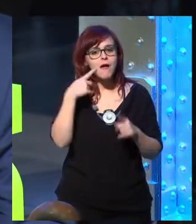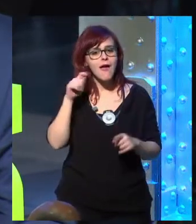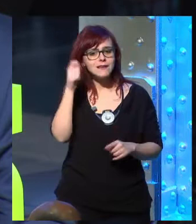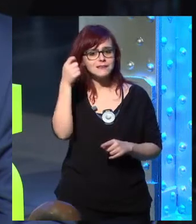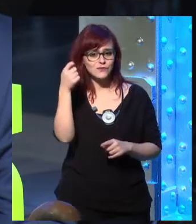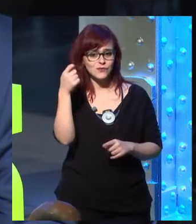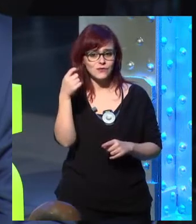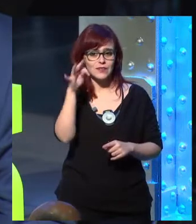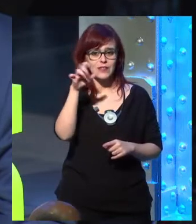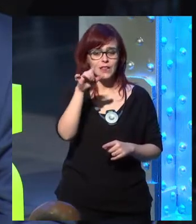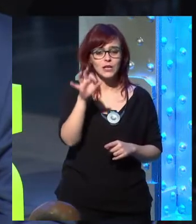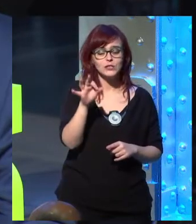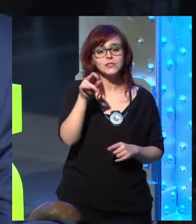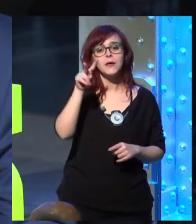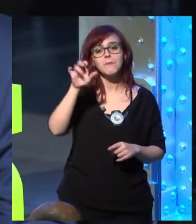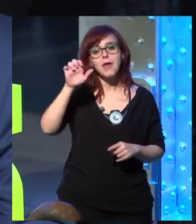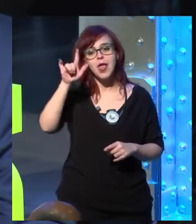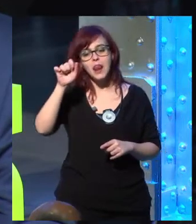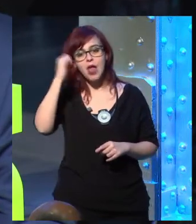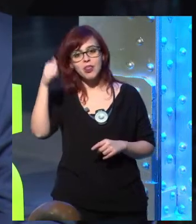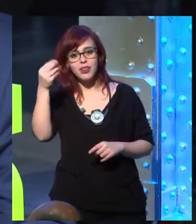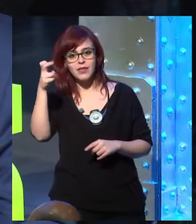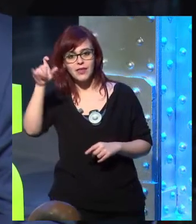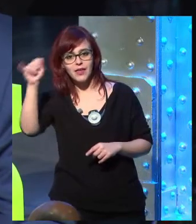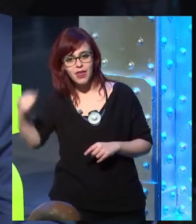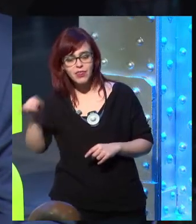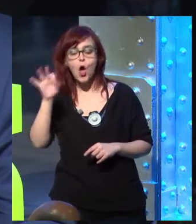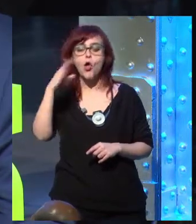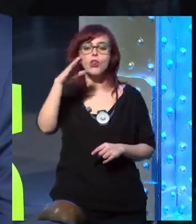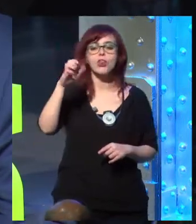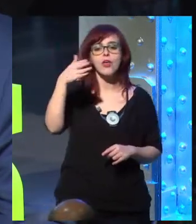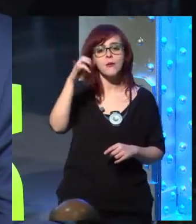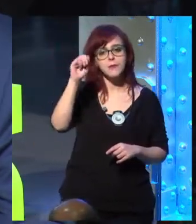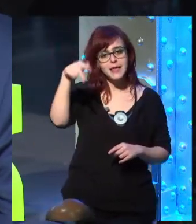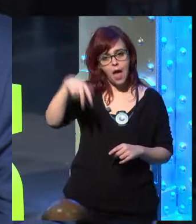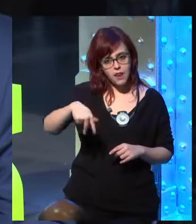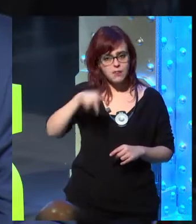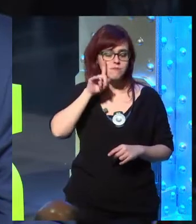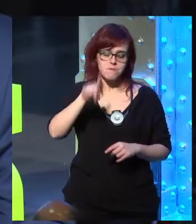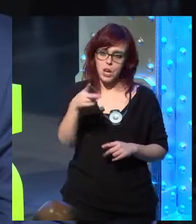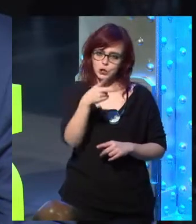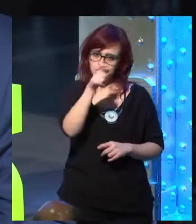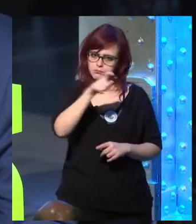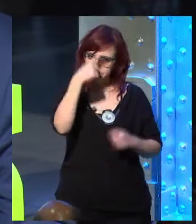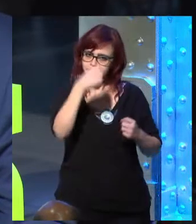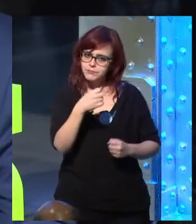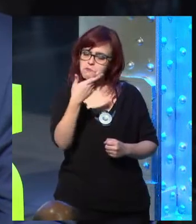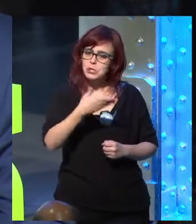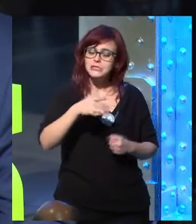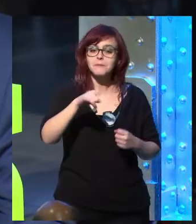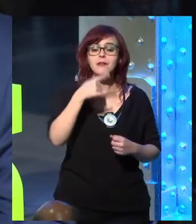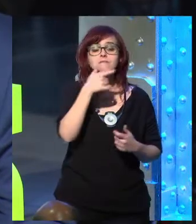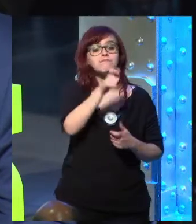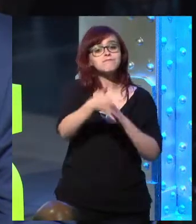great and have been important for TELUS's success, Roberto Velázquez or Hermano Cebrián,